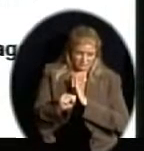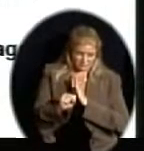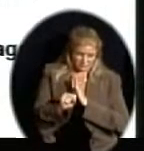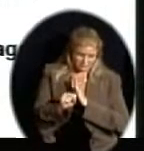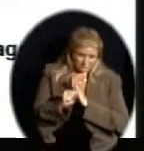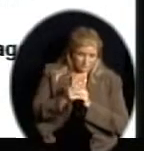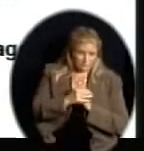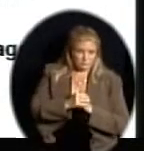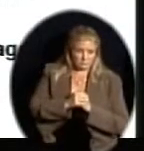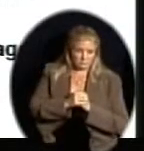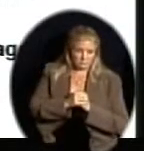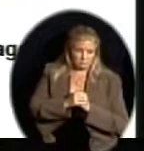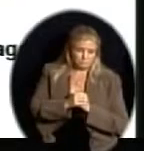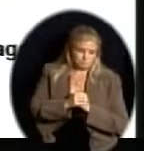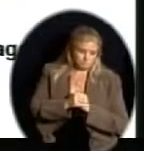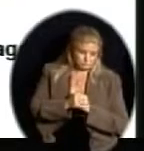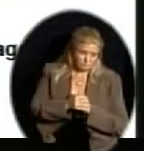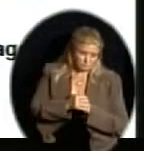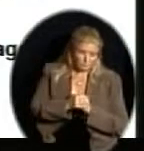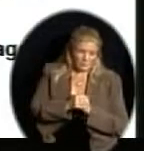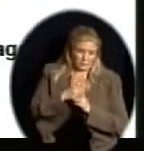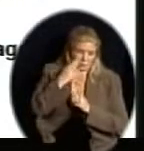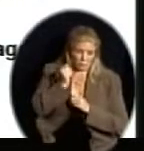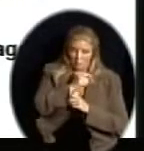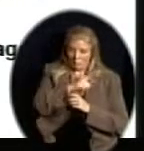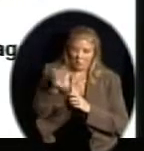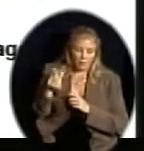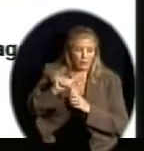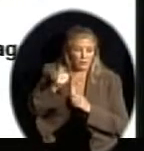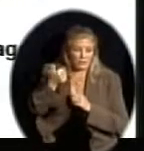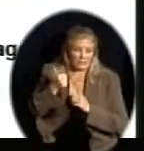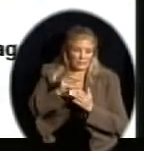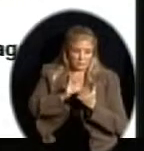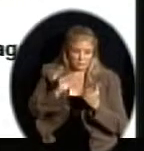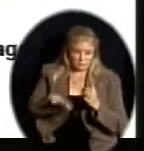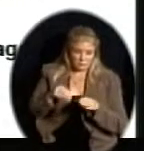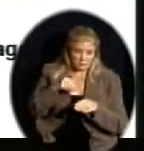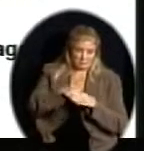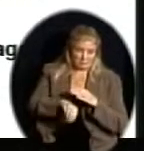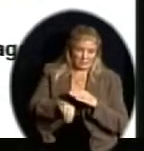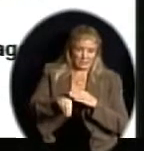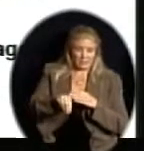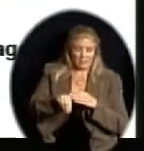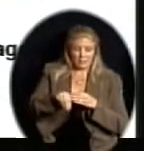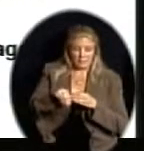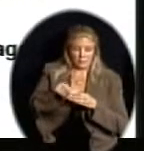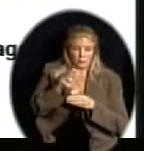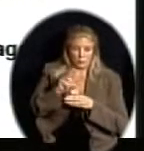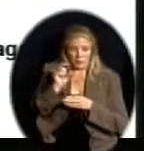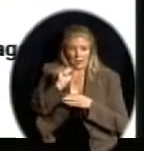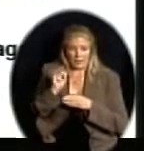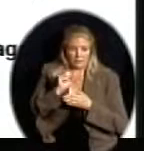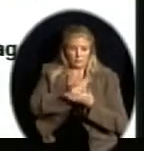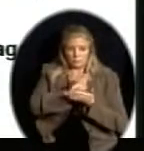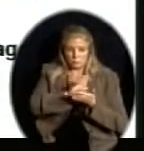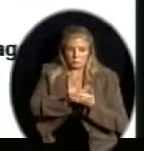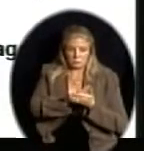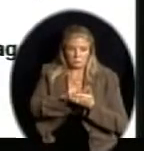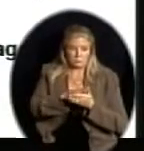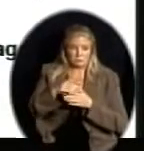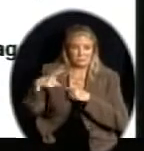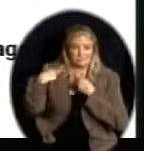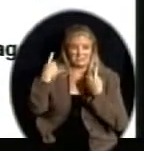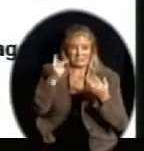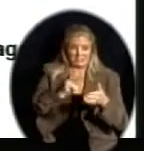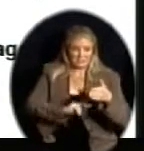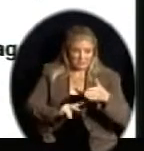test as other students who have been certainly in U.S. schools since kindergarten, and speaking English since infancy. This